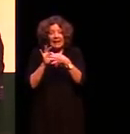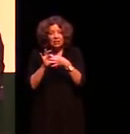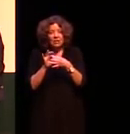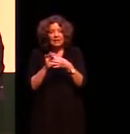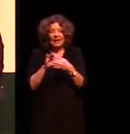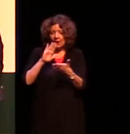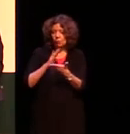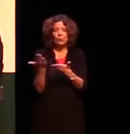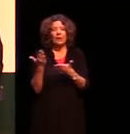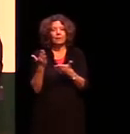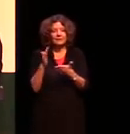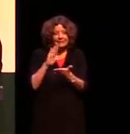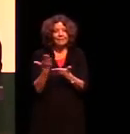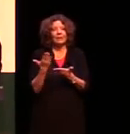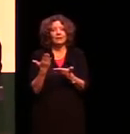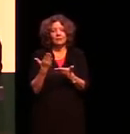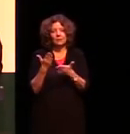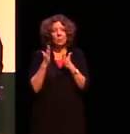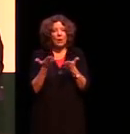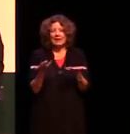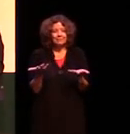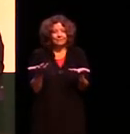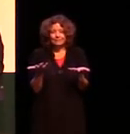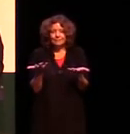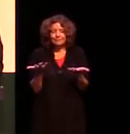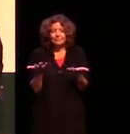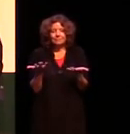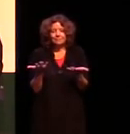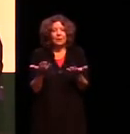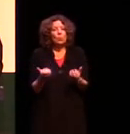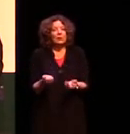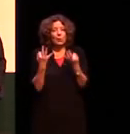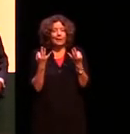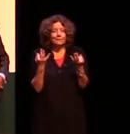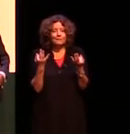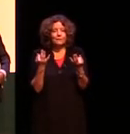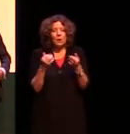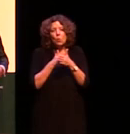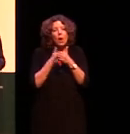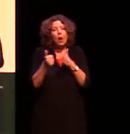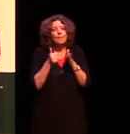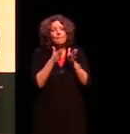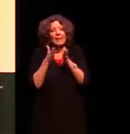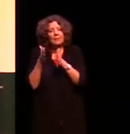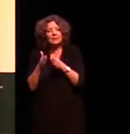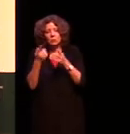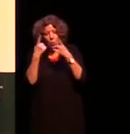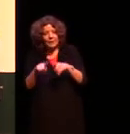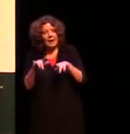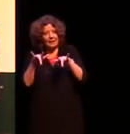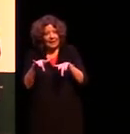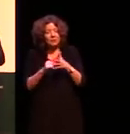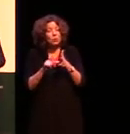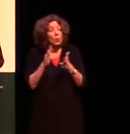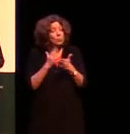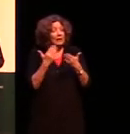in a convincing way are just not up we just don't have um reliable methods to determine that yet so